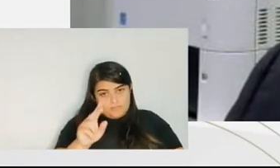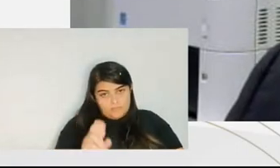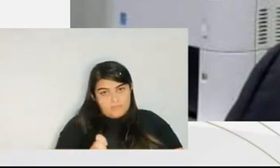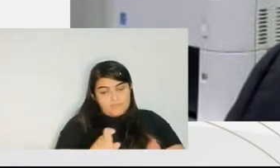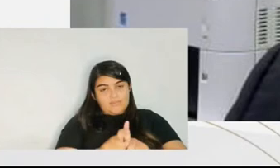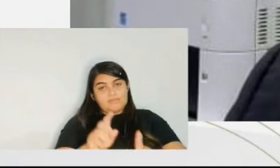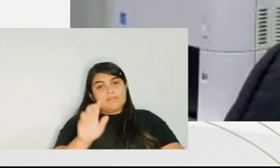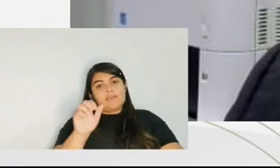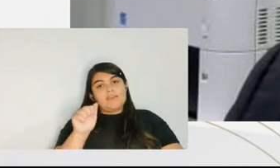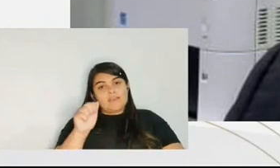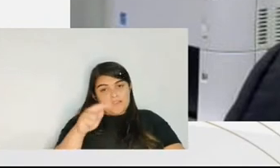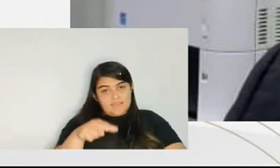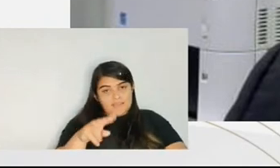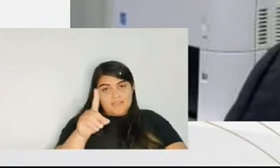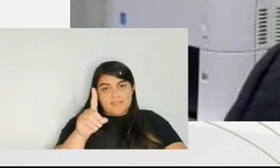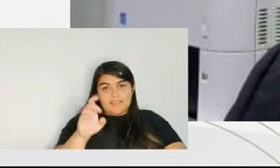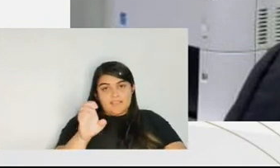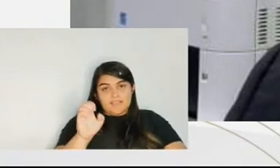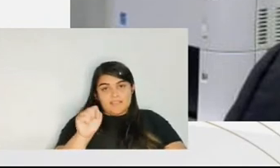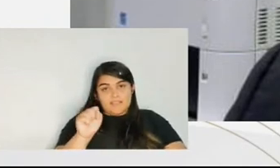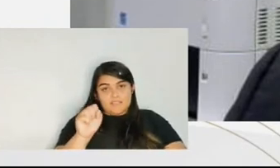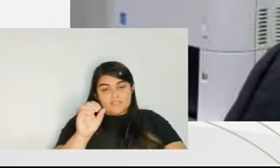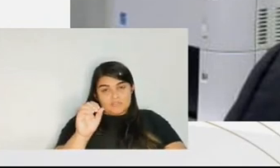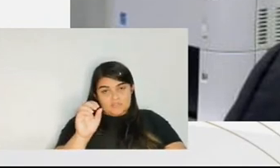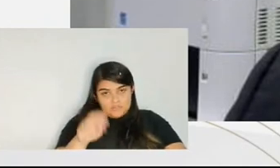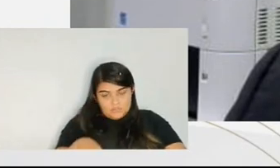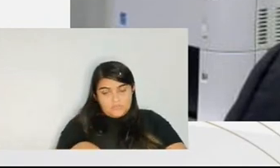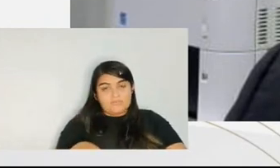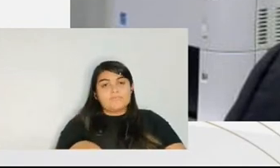Dr. Salve, and Dr. Anderson.